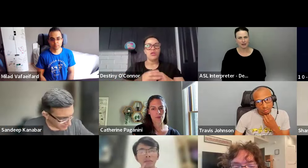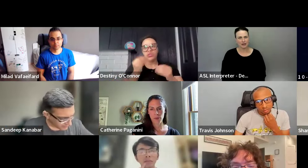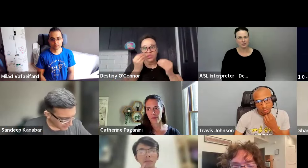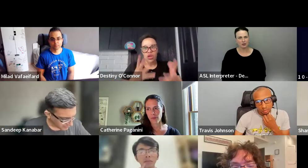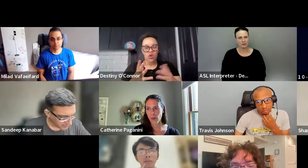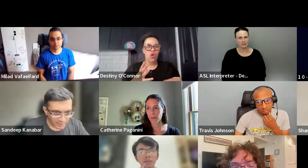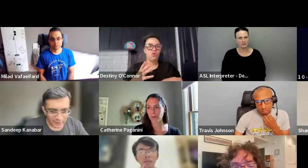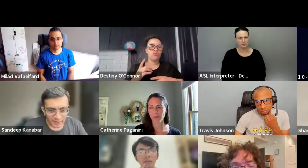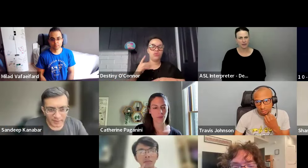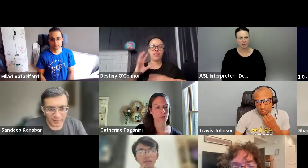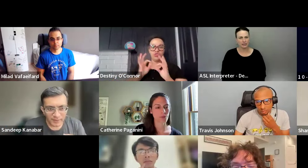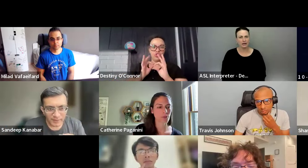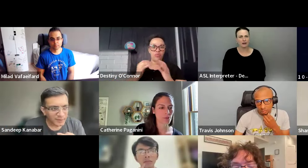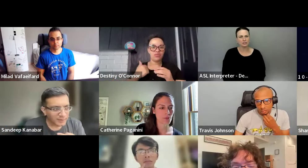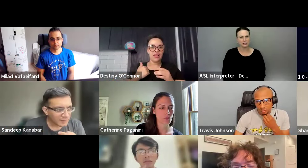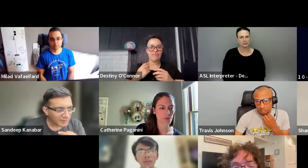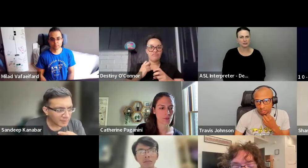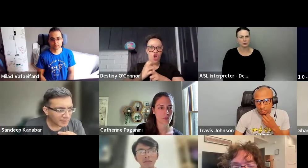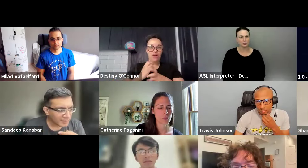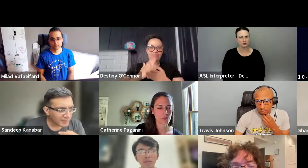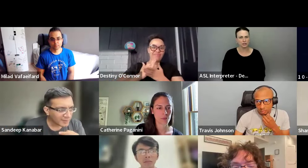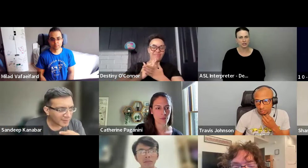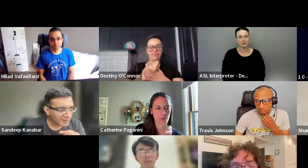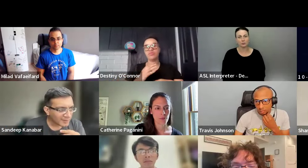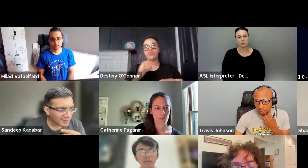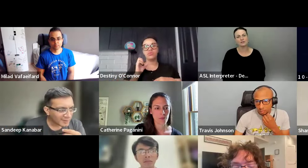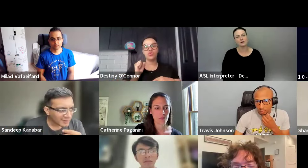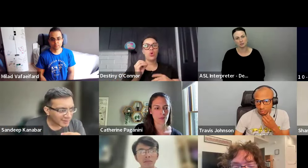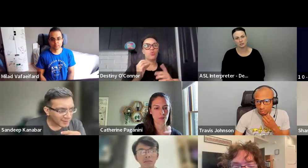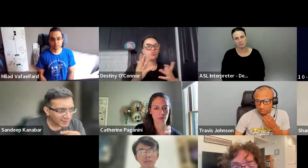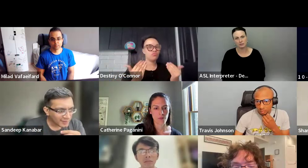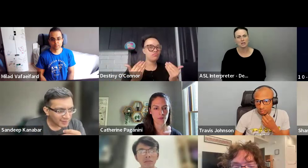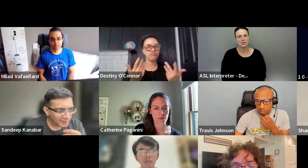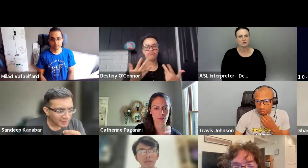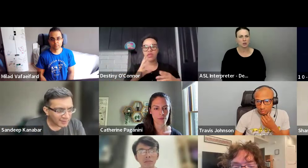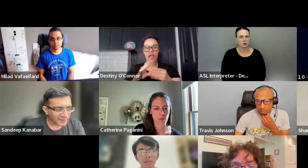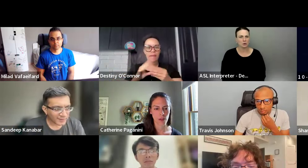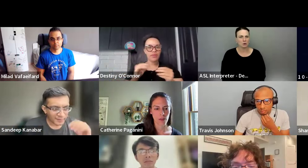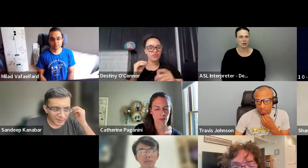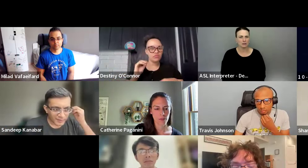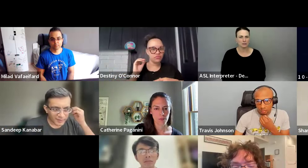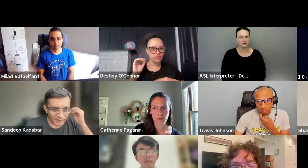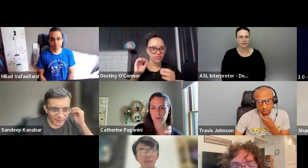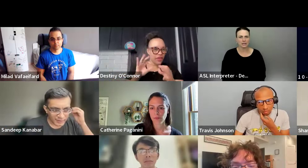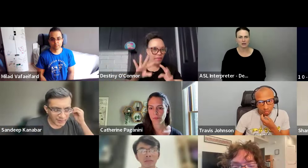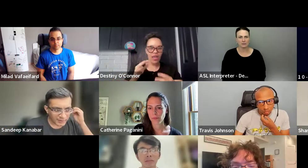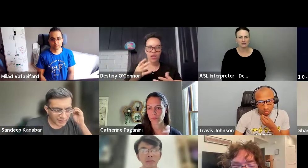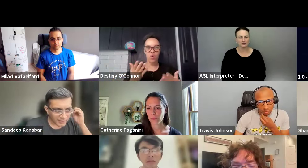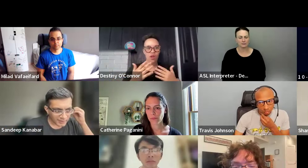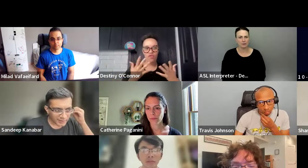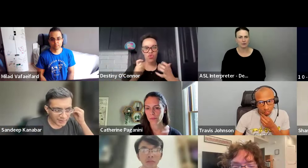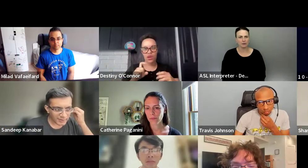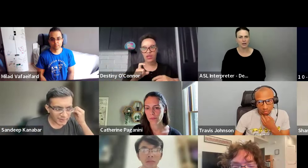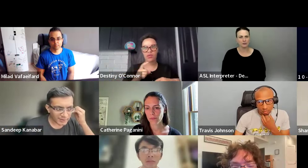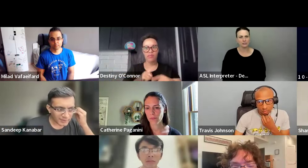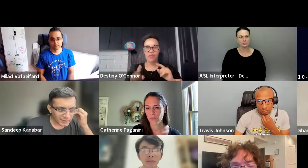Um, other comments, feedback. Um, I would just like to let you know, too, that the interpreters have a hard stop. So, um, any comments or